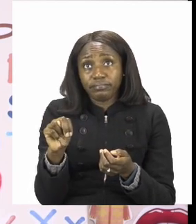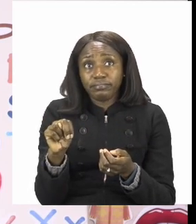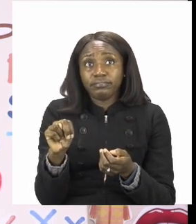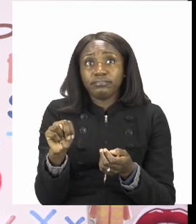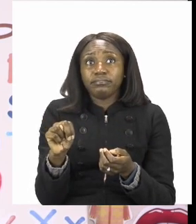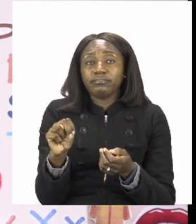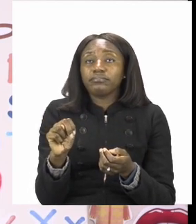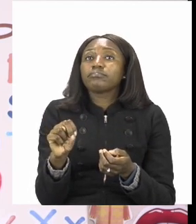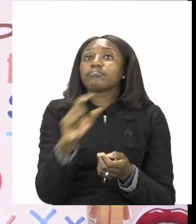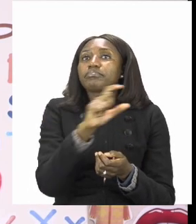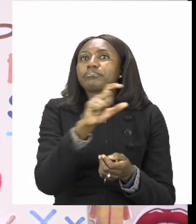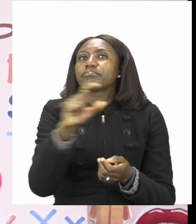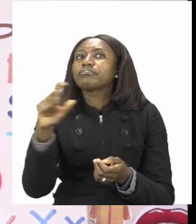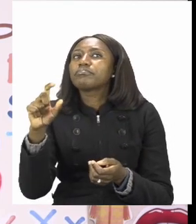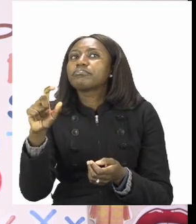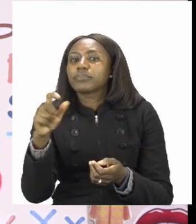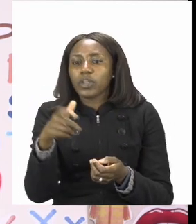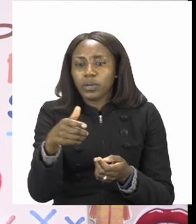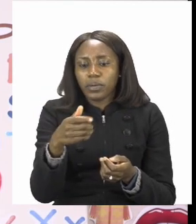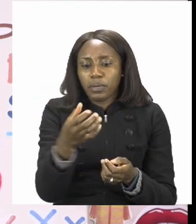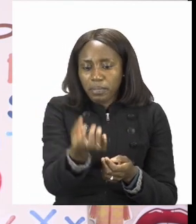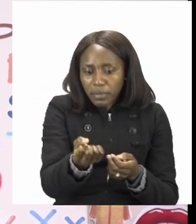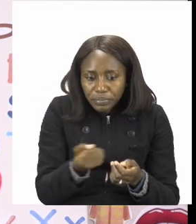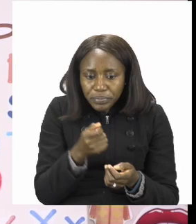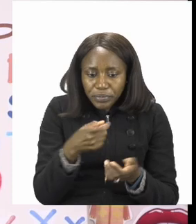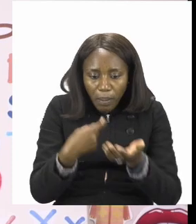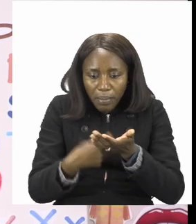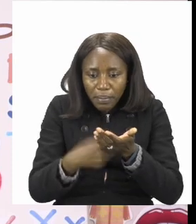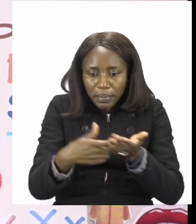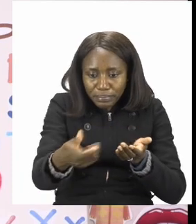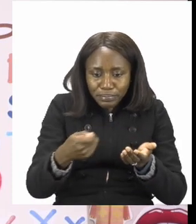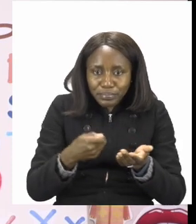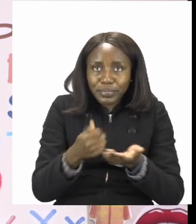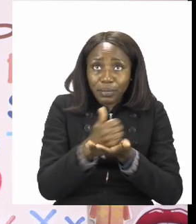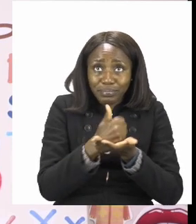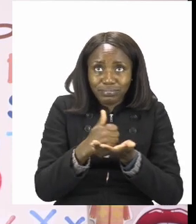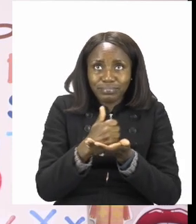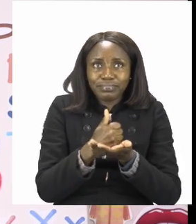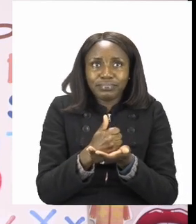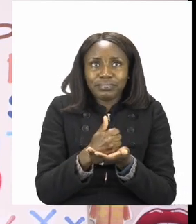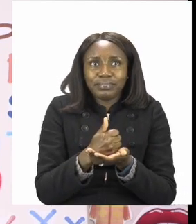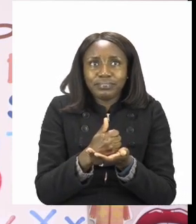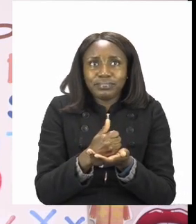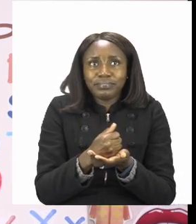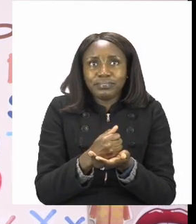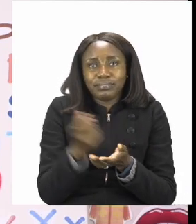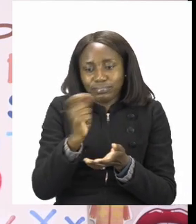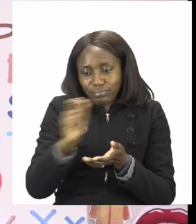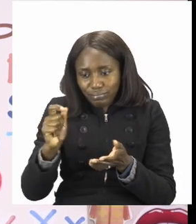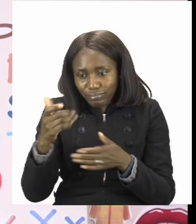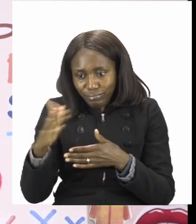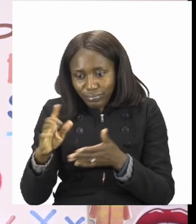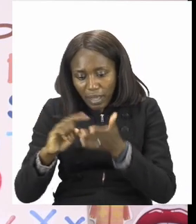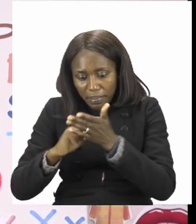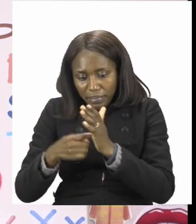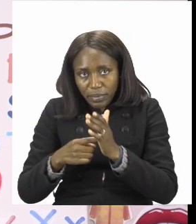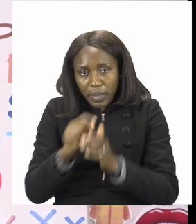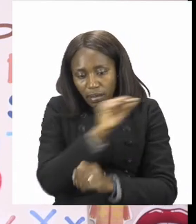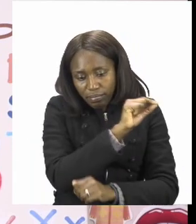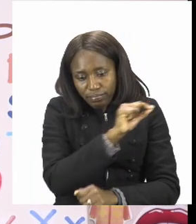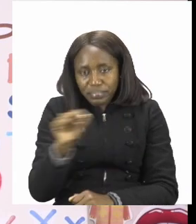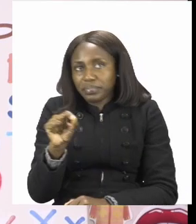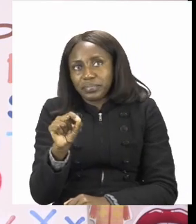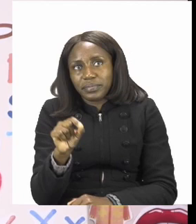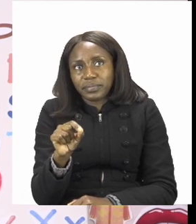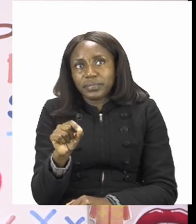sentence take out a clean spoon. So after that we need to cross it out so we